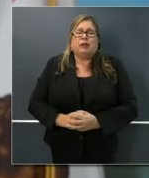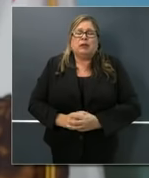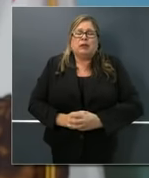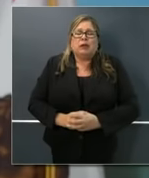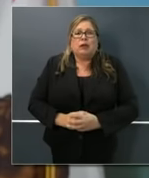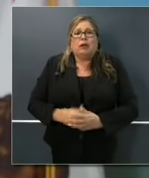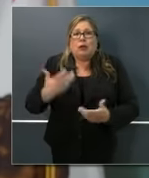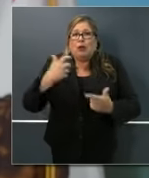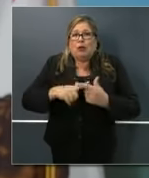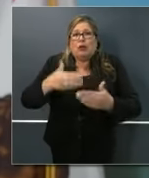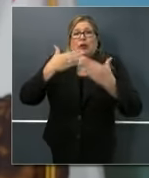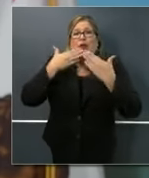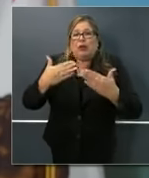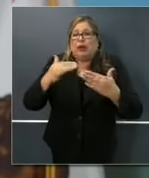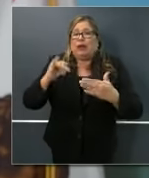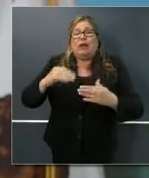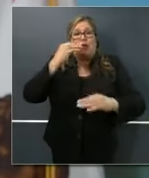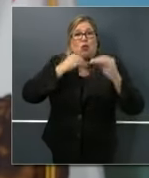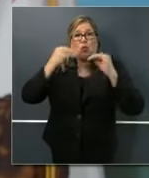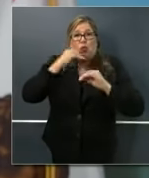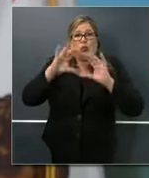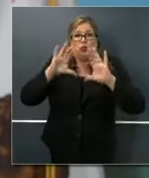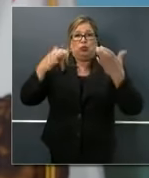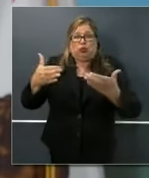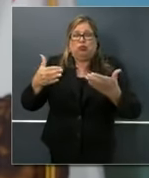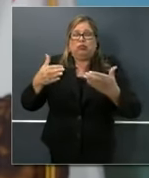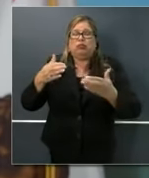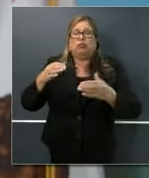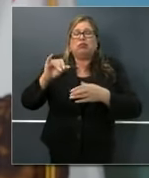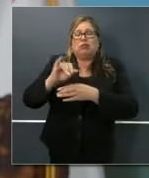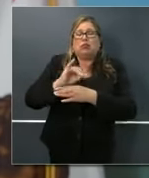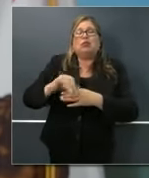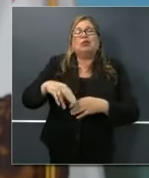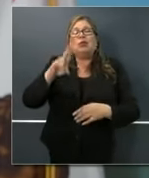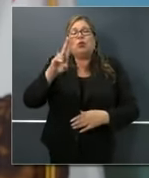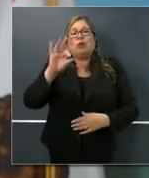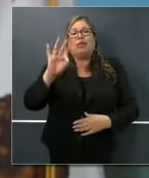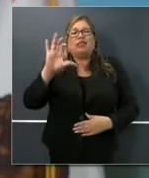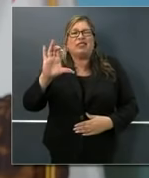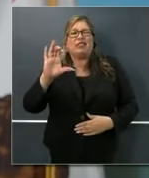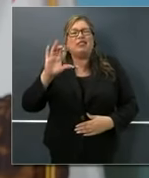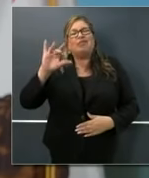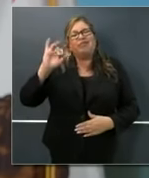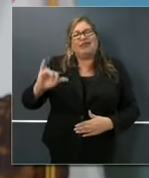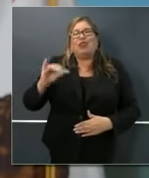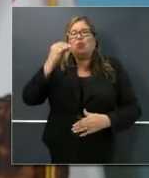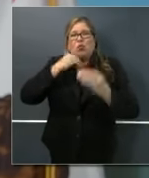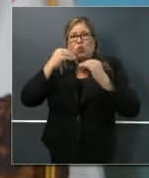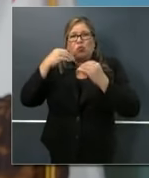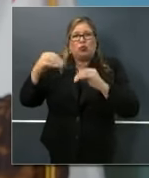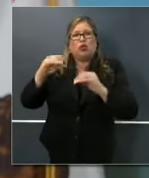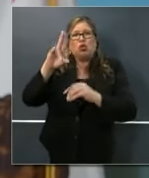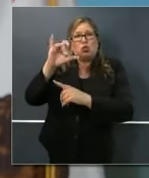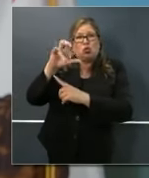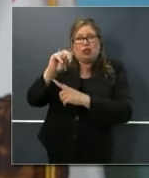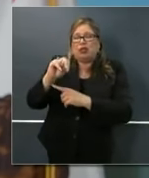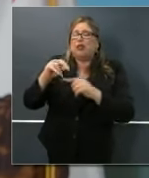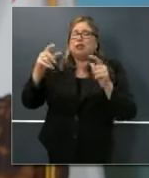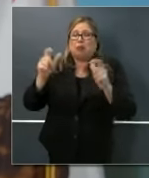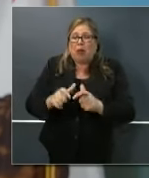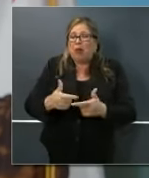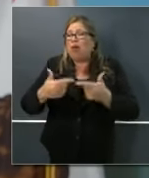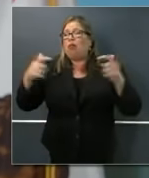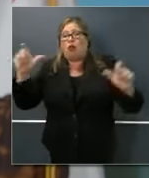the grocer industry broadly. I want to thank UFCW, unions, large and small, all across the state of